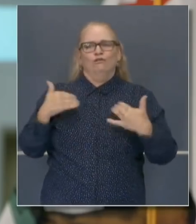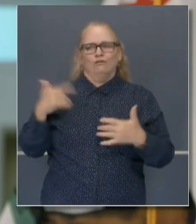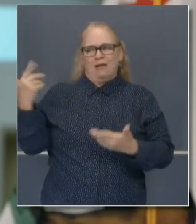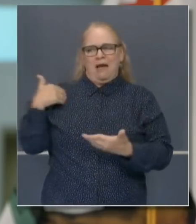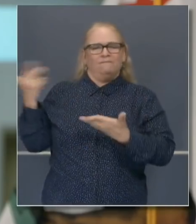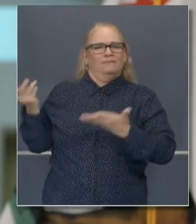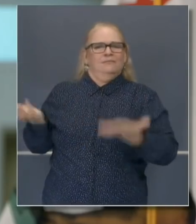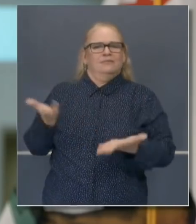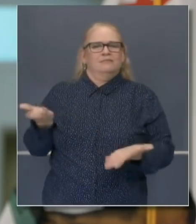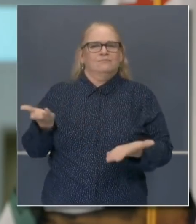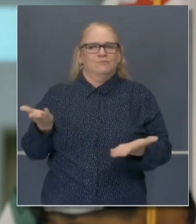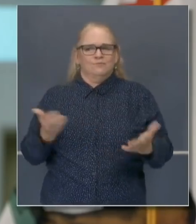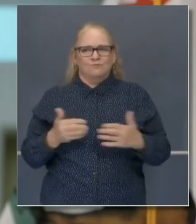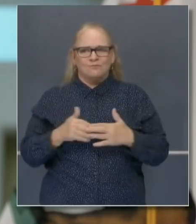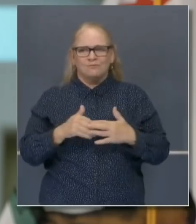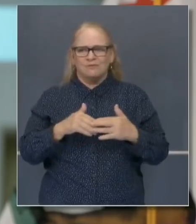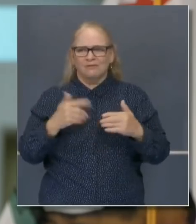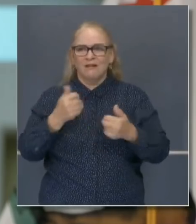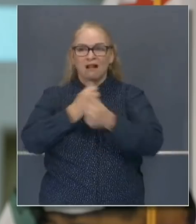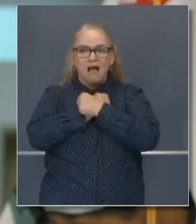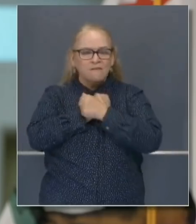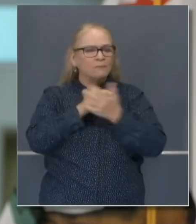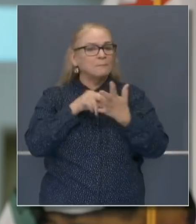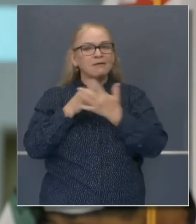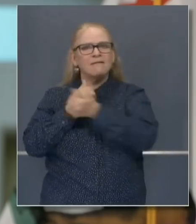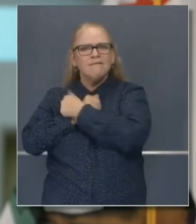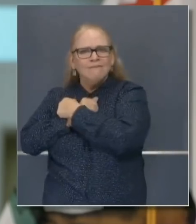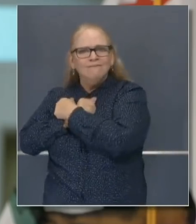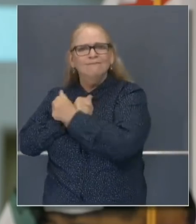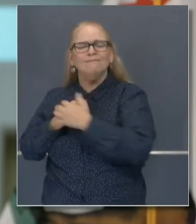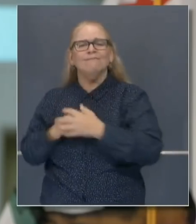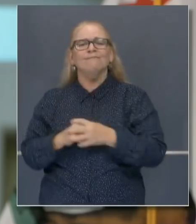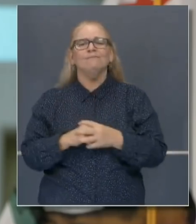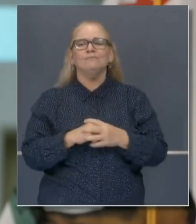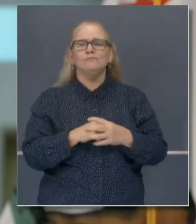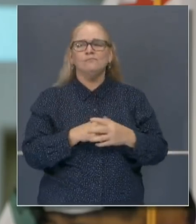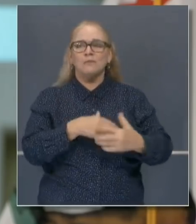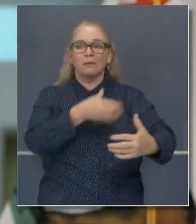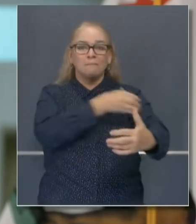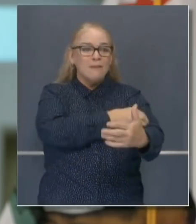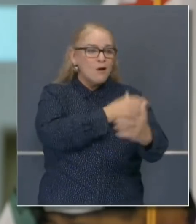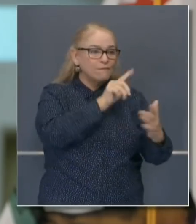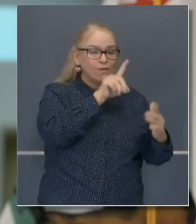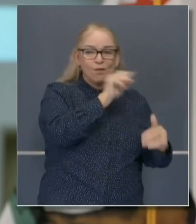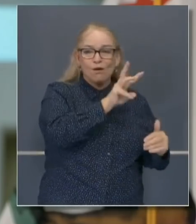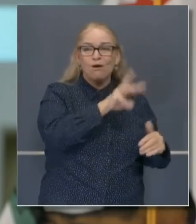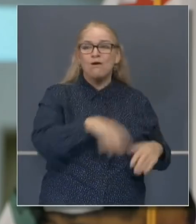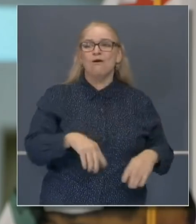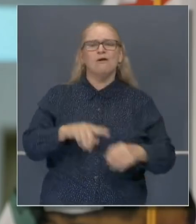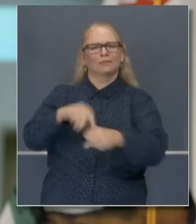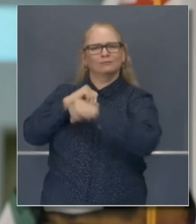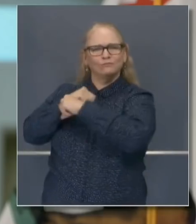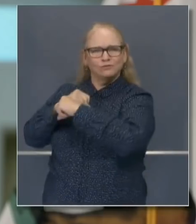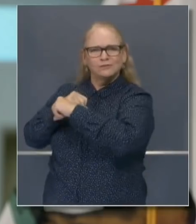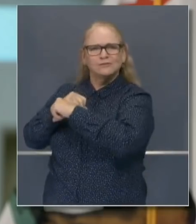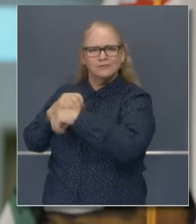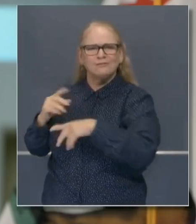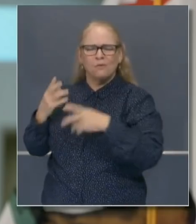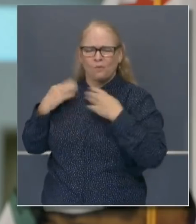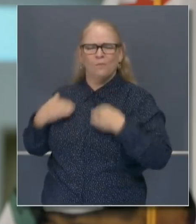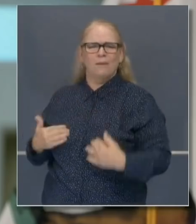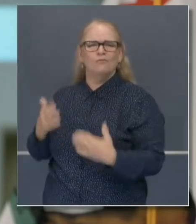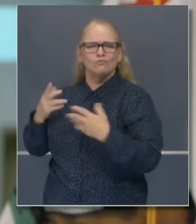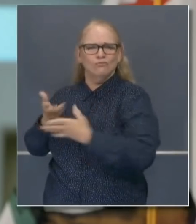means love. He hasn't just learned the power of the law to protect our human rights. Martin Jenkins has lived it.